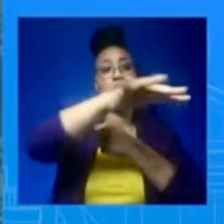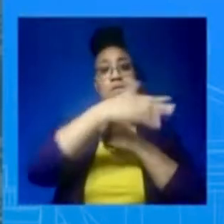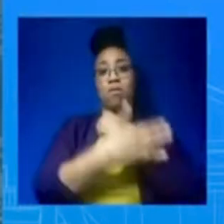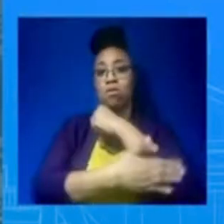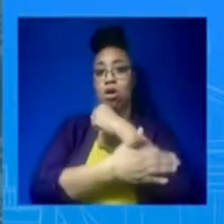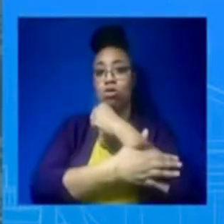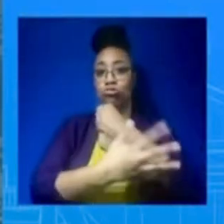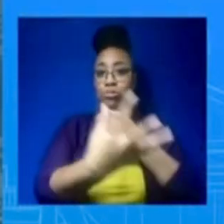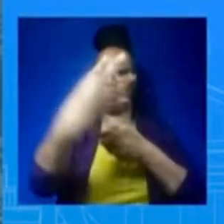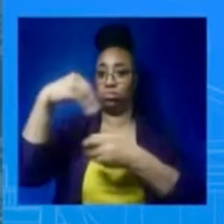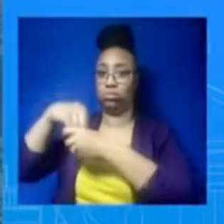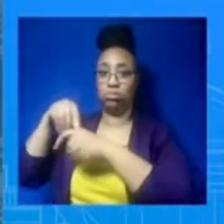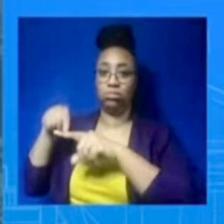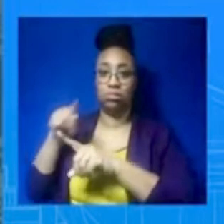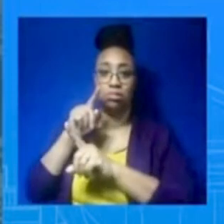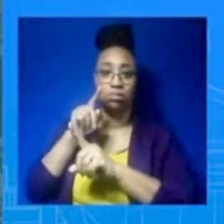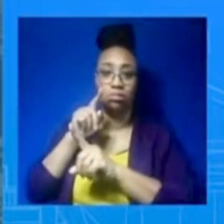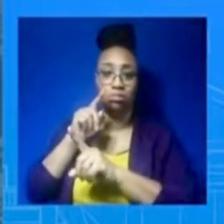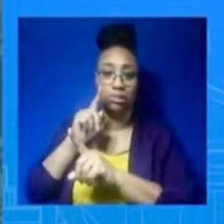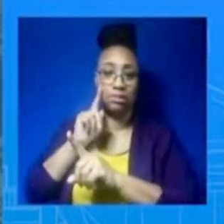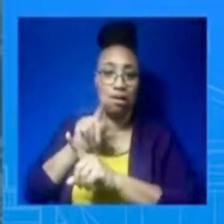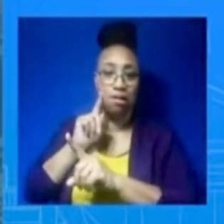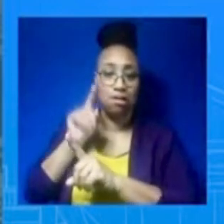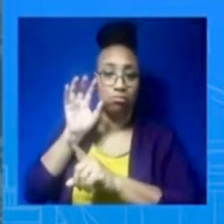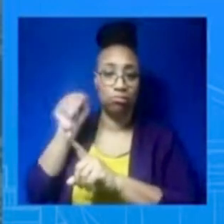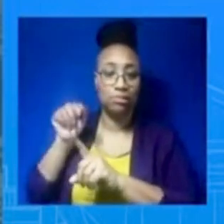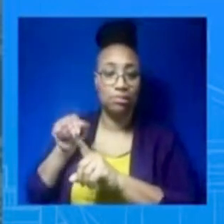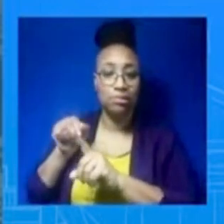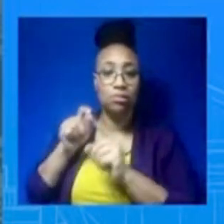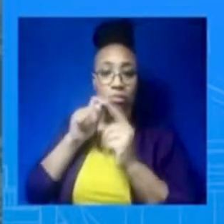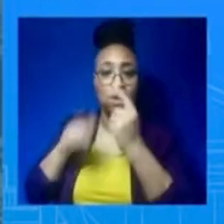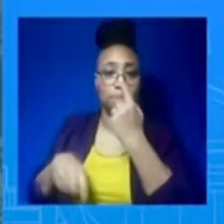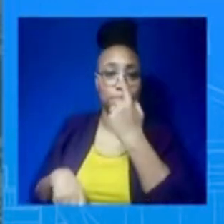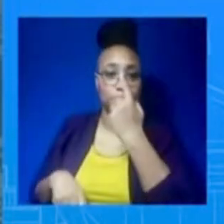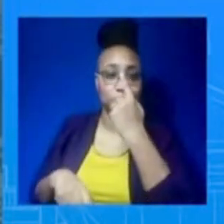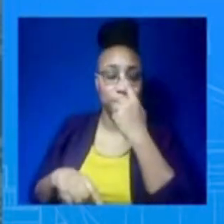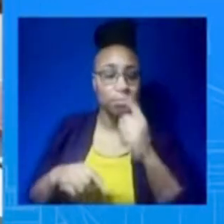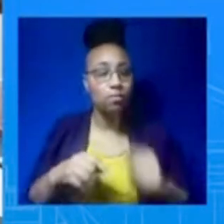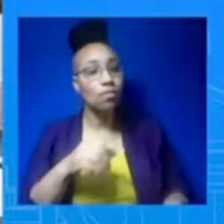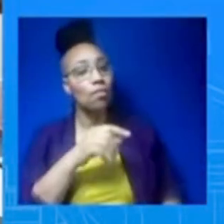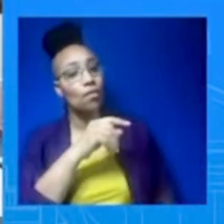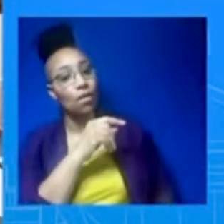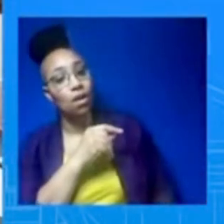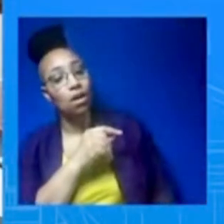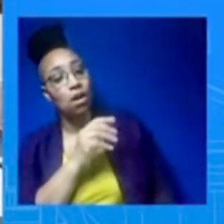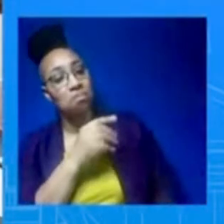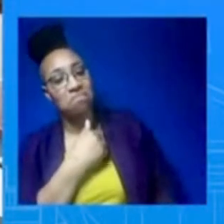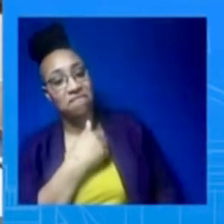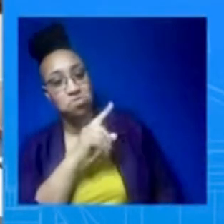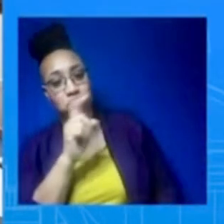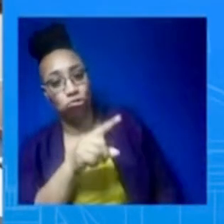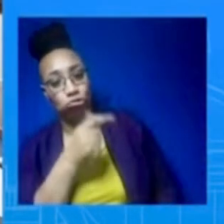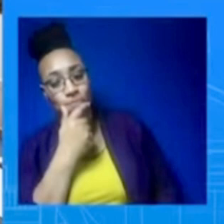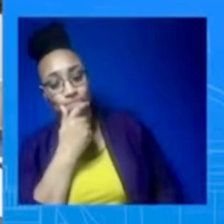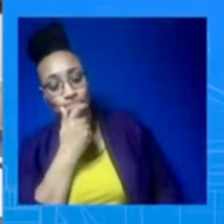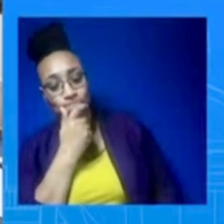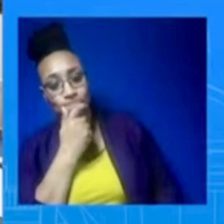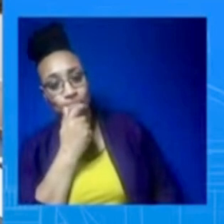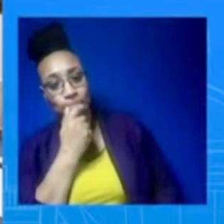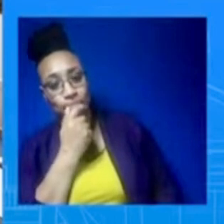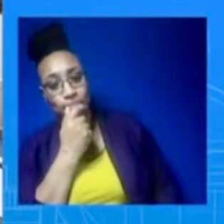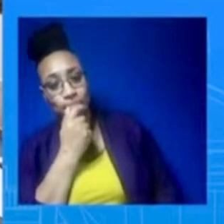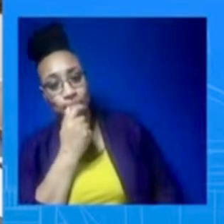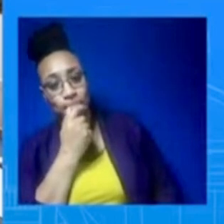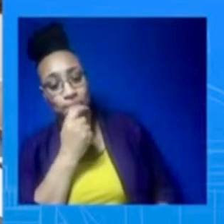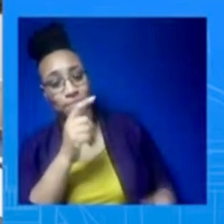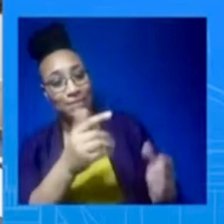a position of strength. John, one on each topic we've been talking about right here. First, as it relates to the Chinese spy balloon, given the reporting that the U.S.